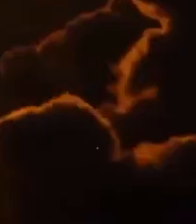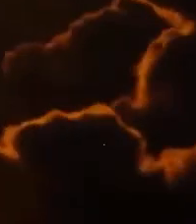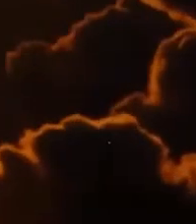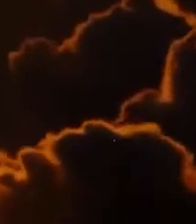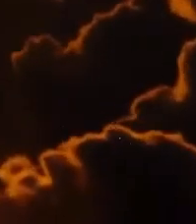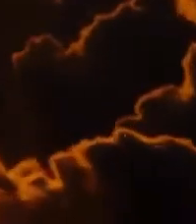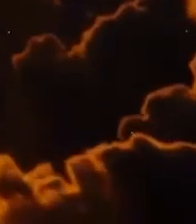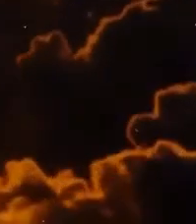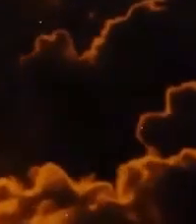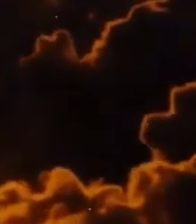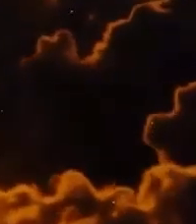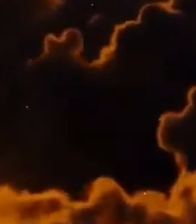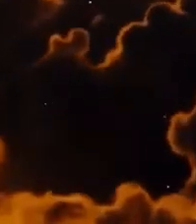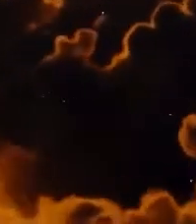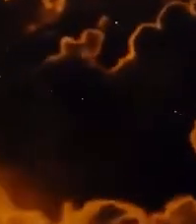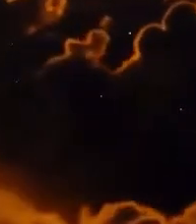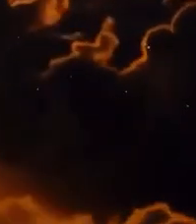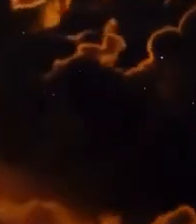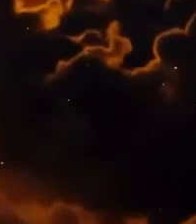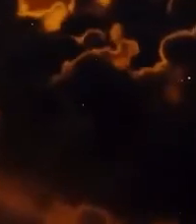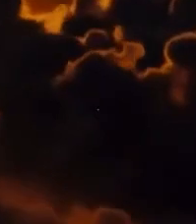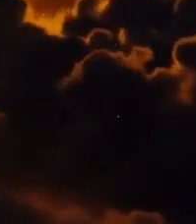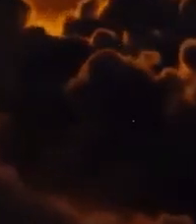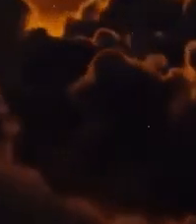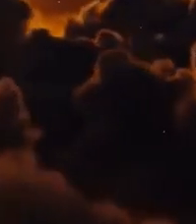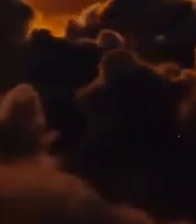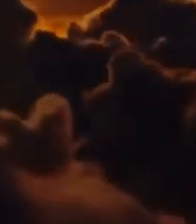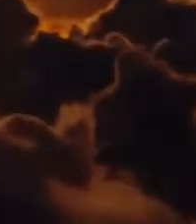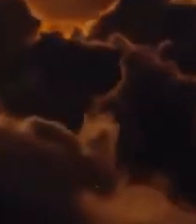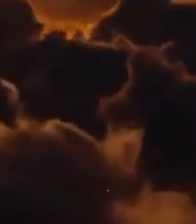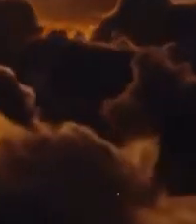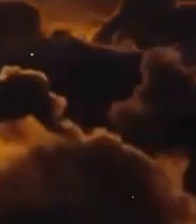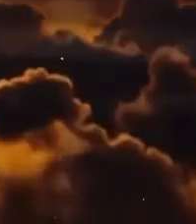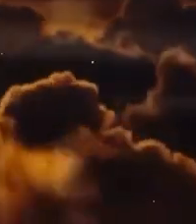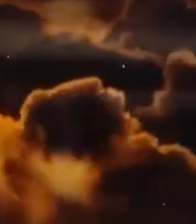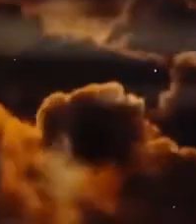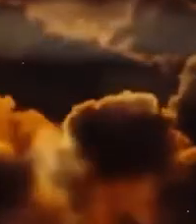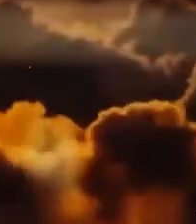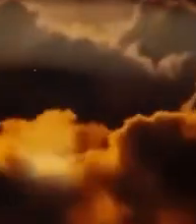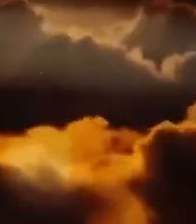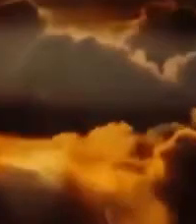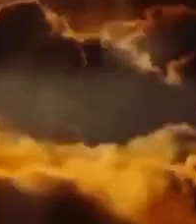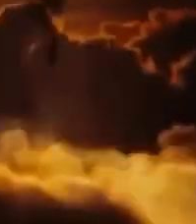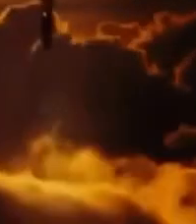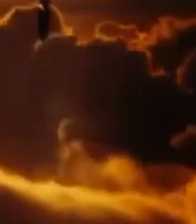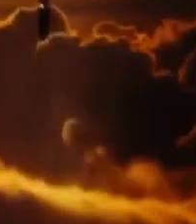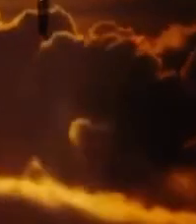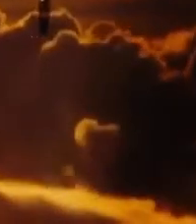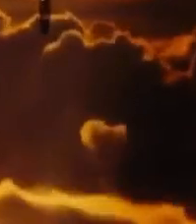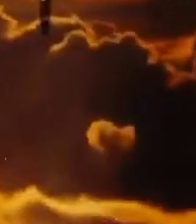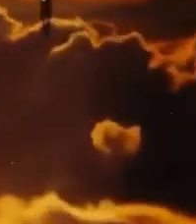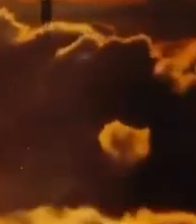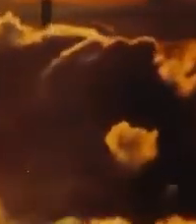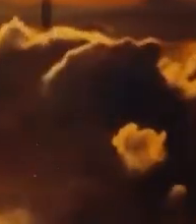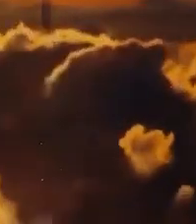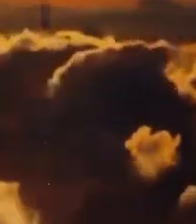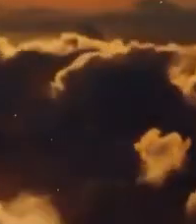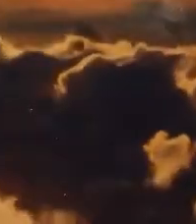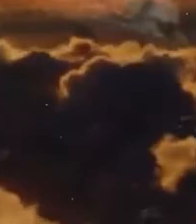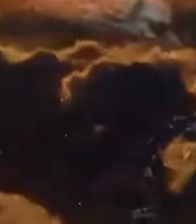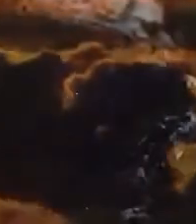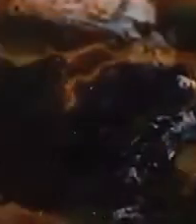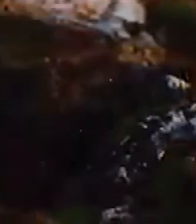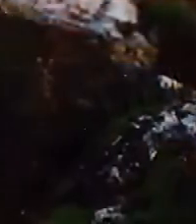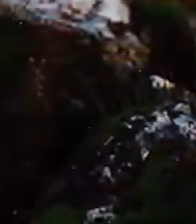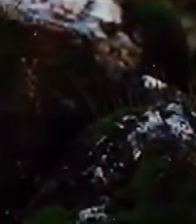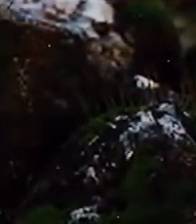We will shout the song of victory song of victory We